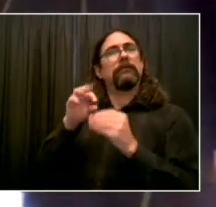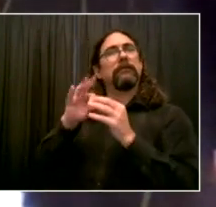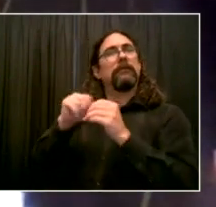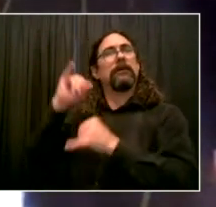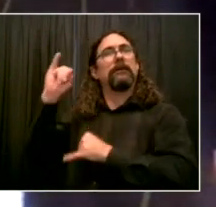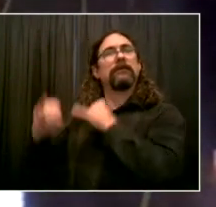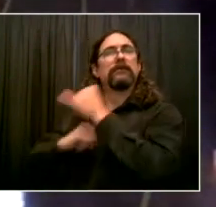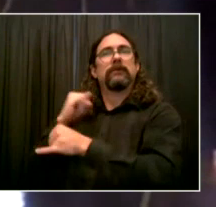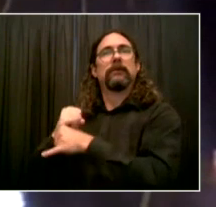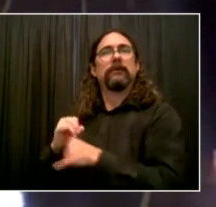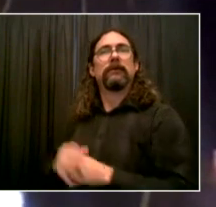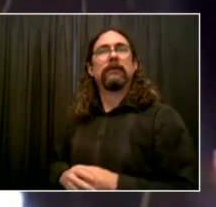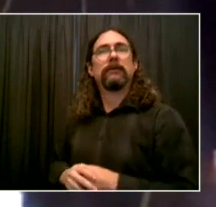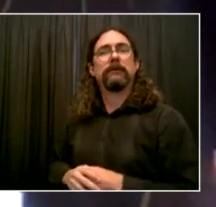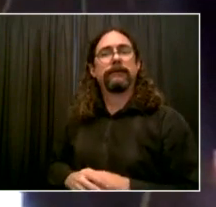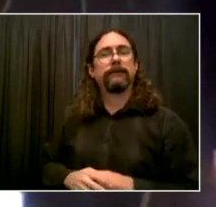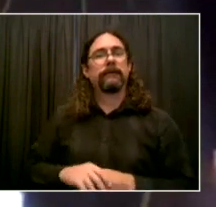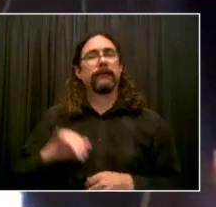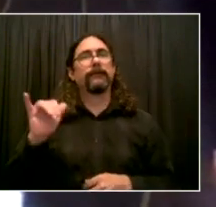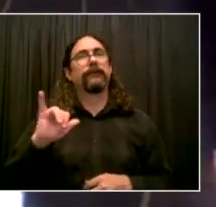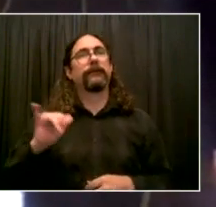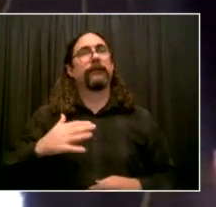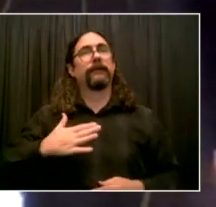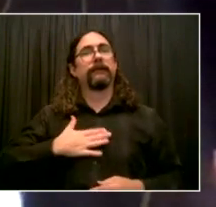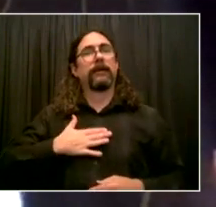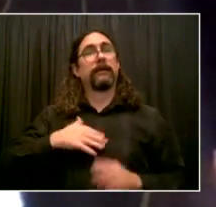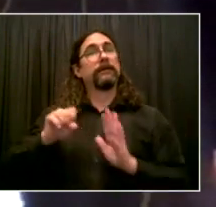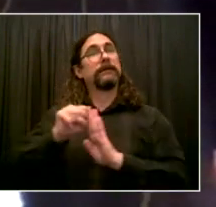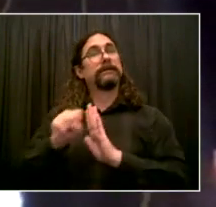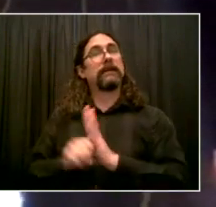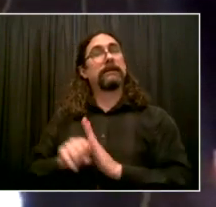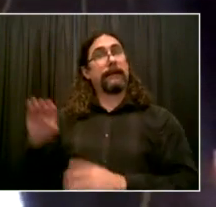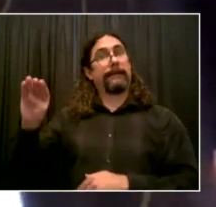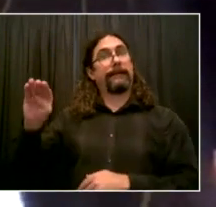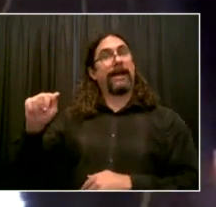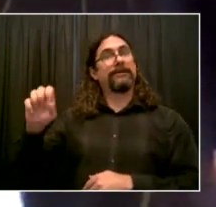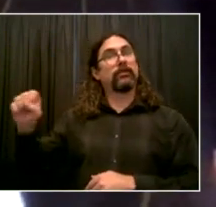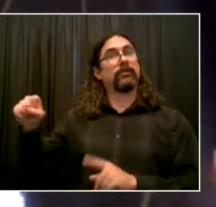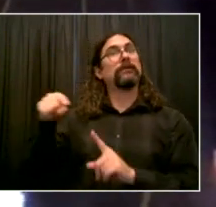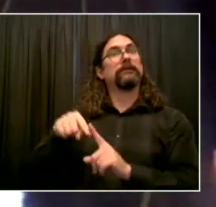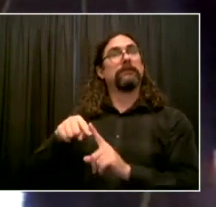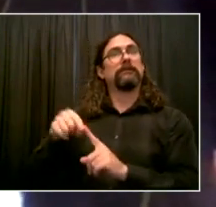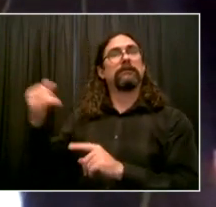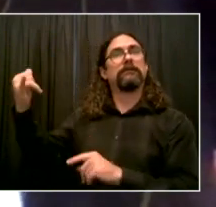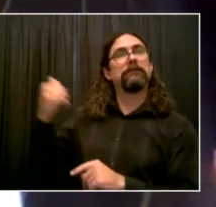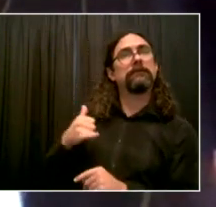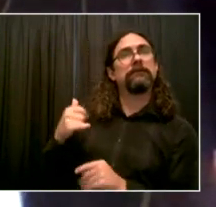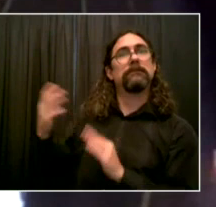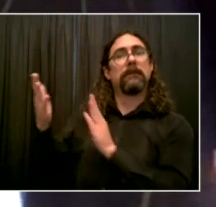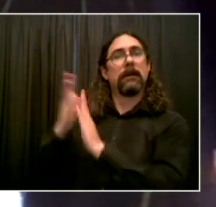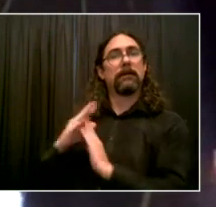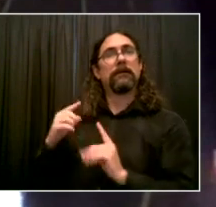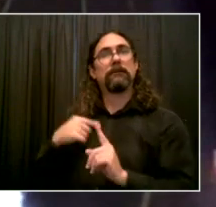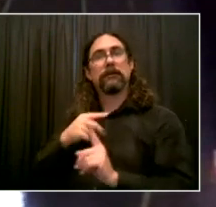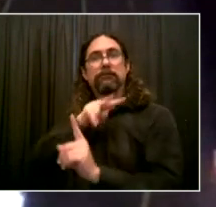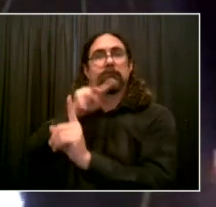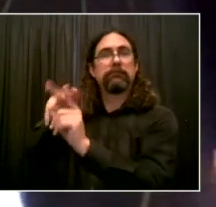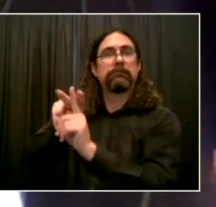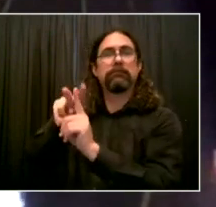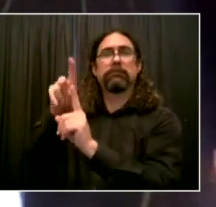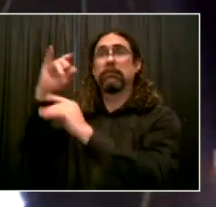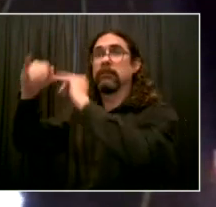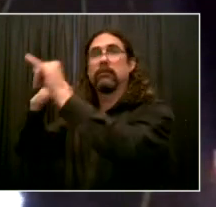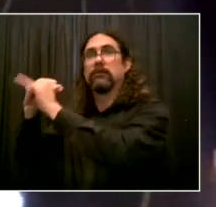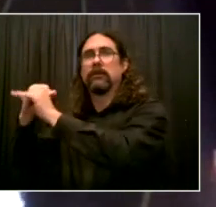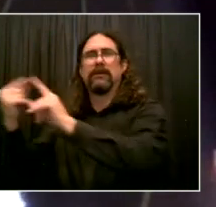at saving countless lives from COVID-19. As a physician working in more than a dozen countries and countless